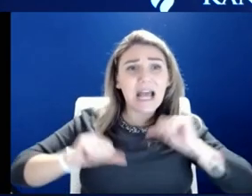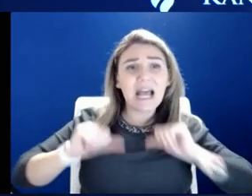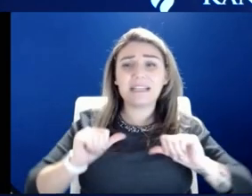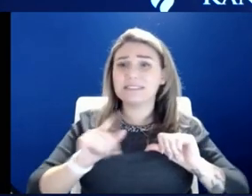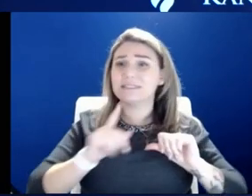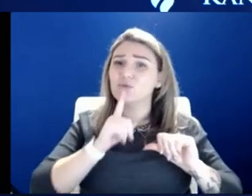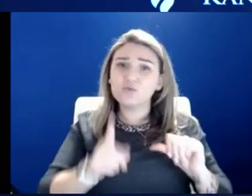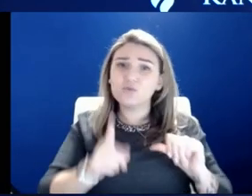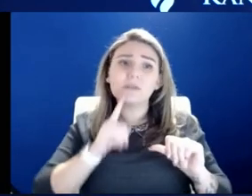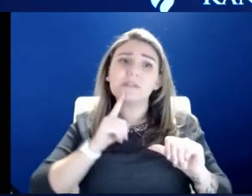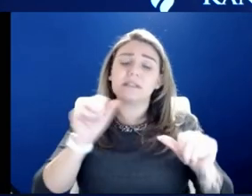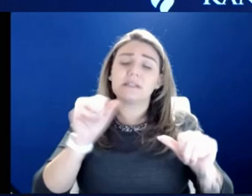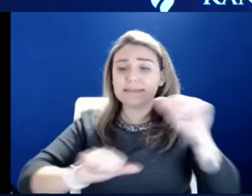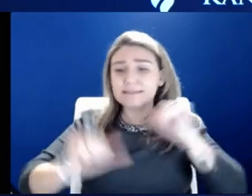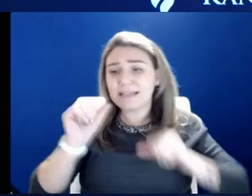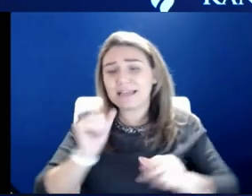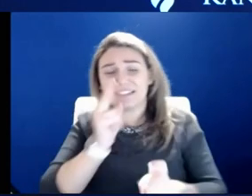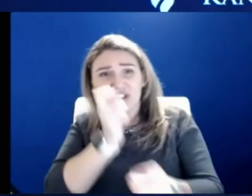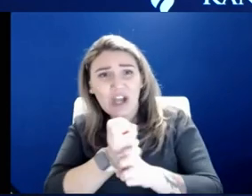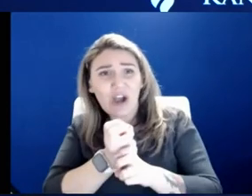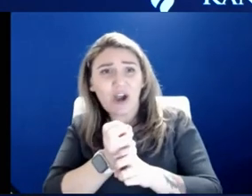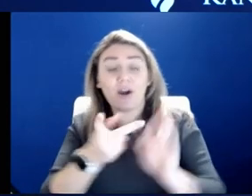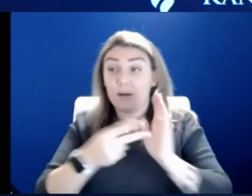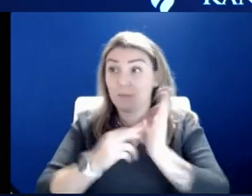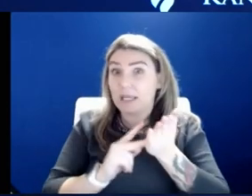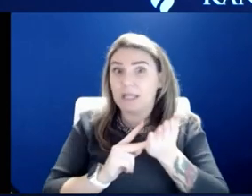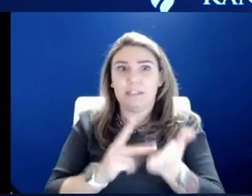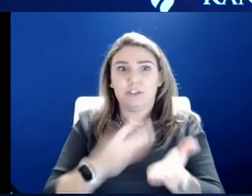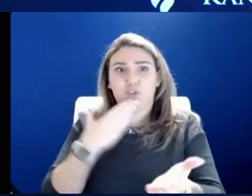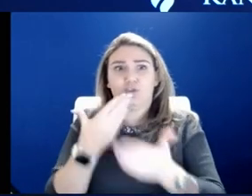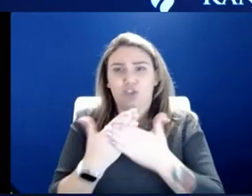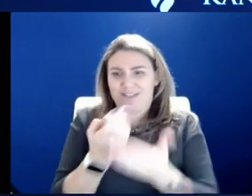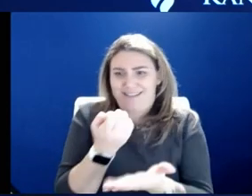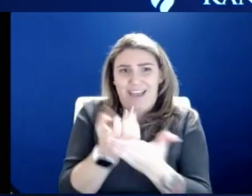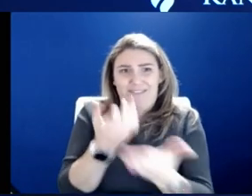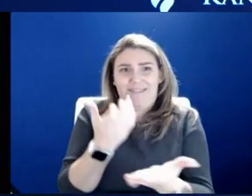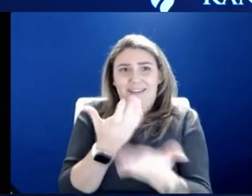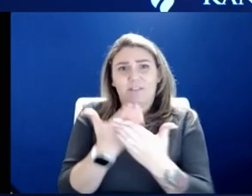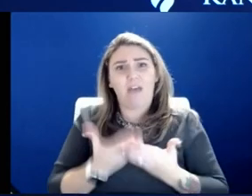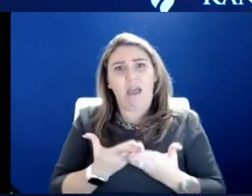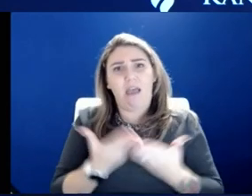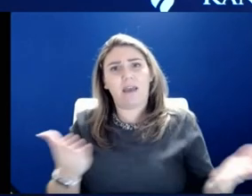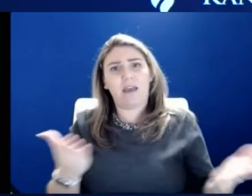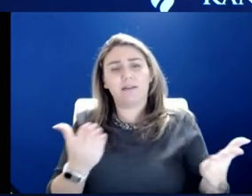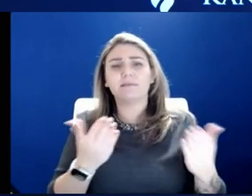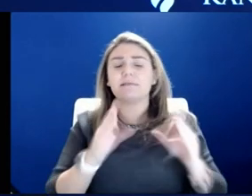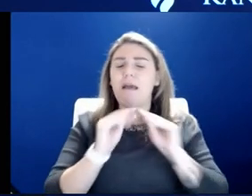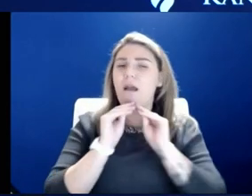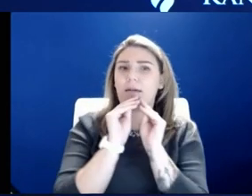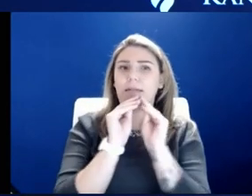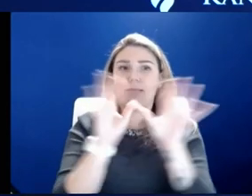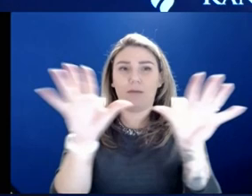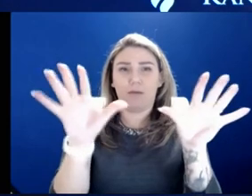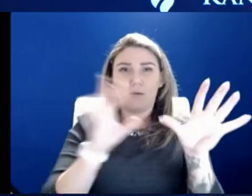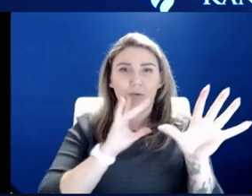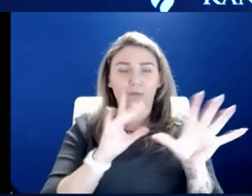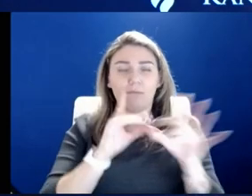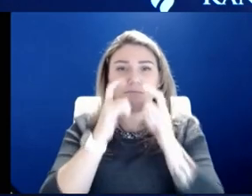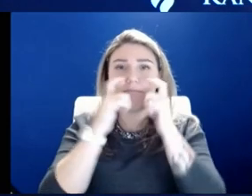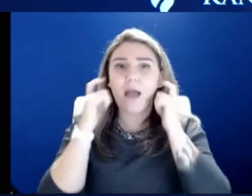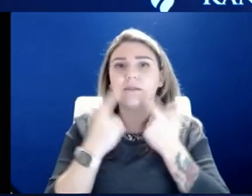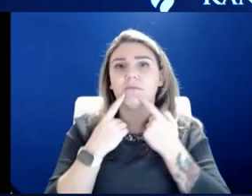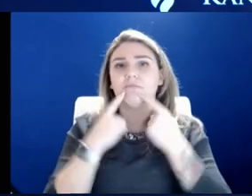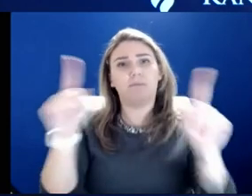science is hard, meaning it's really good, hard evidence. And it is absolutely clear that masking works. There is no real